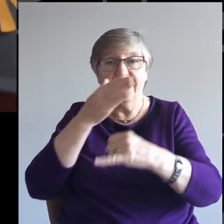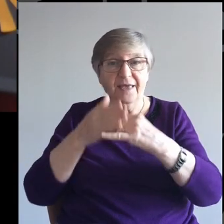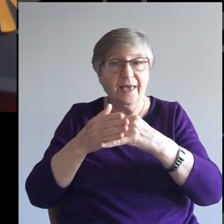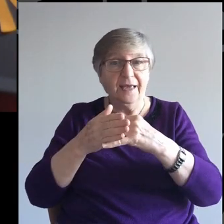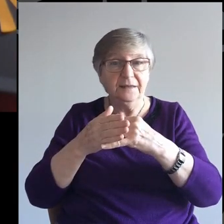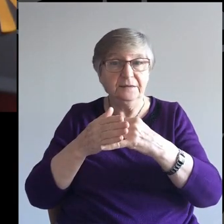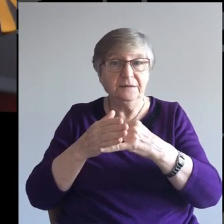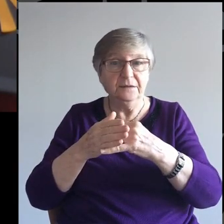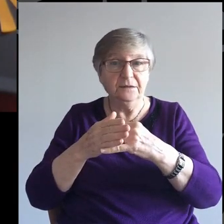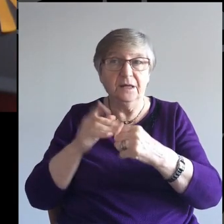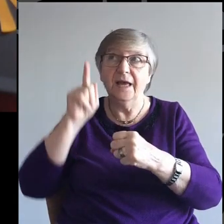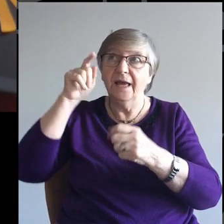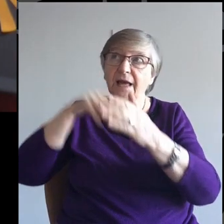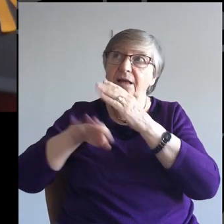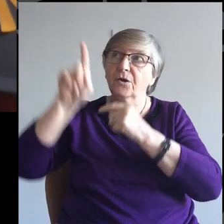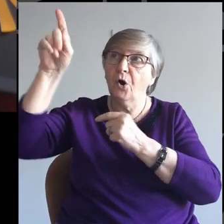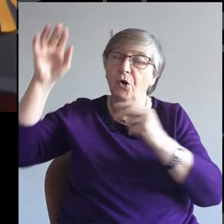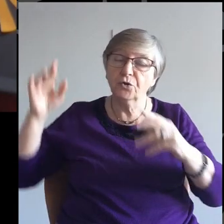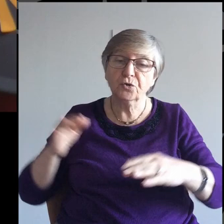glory.